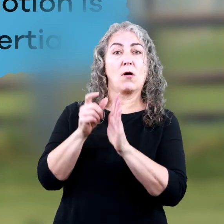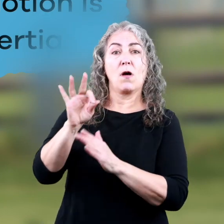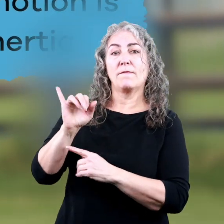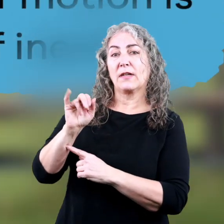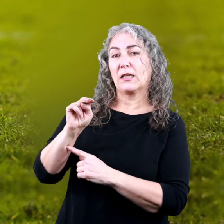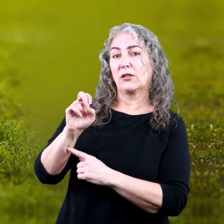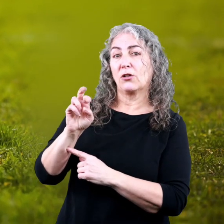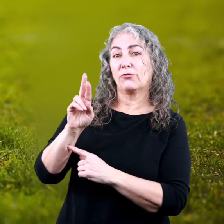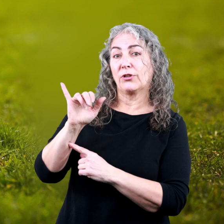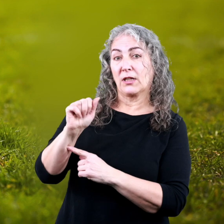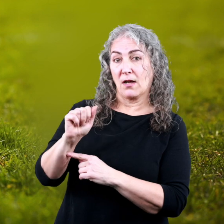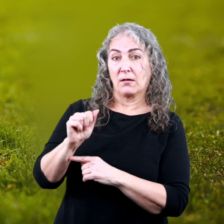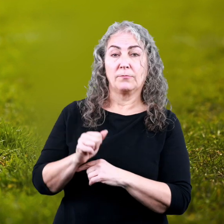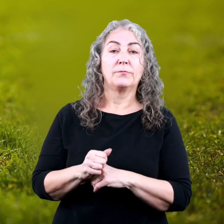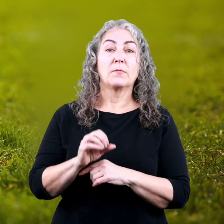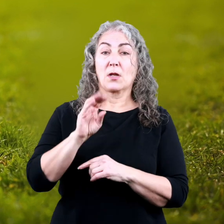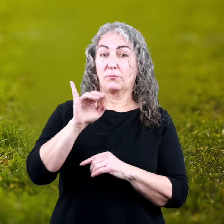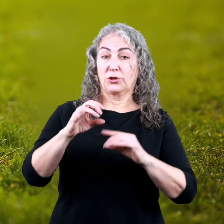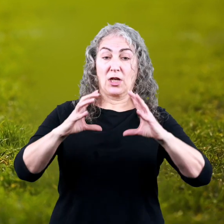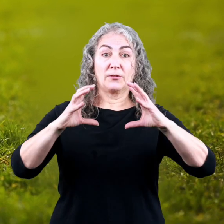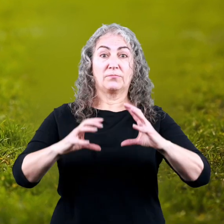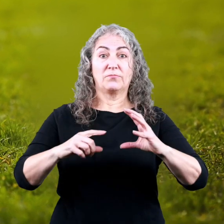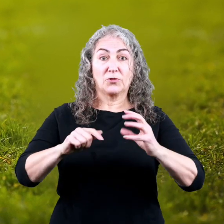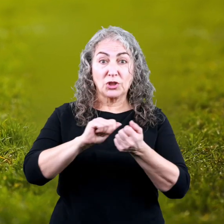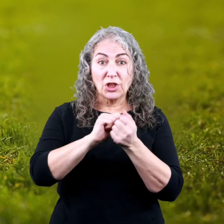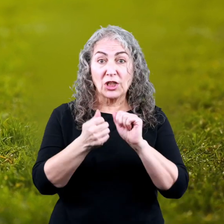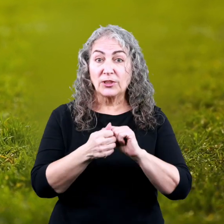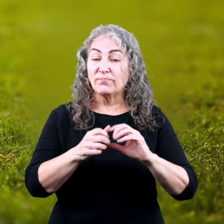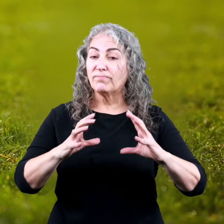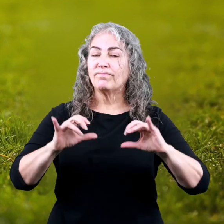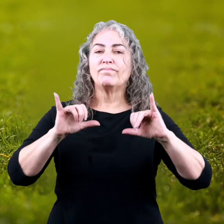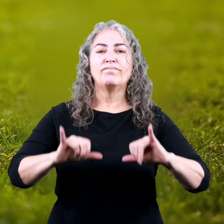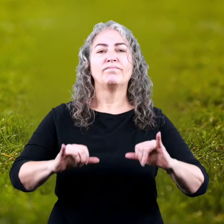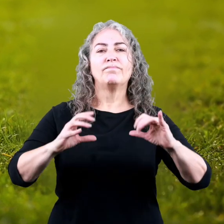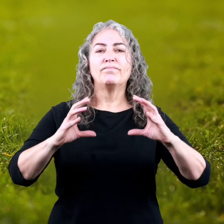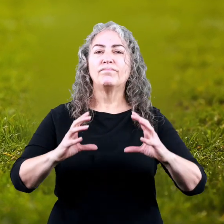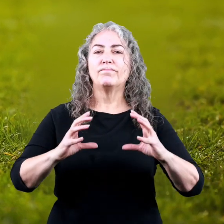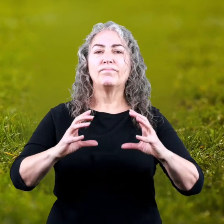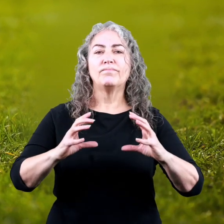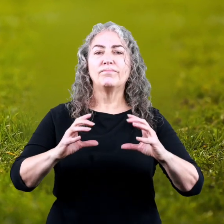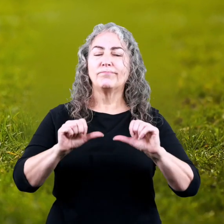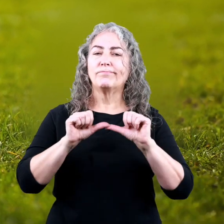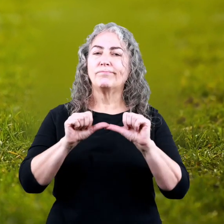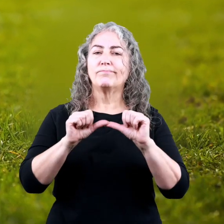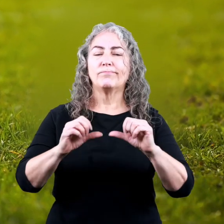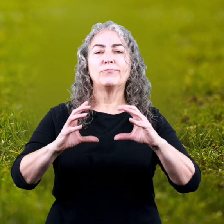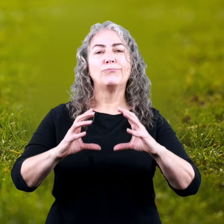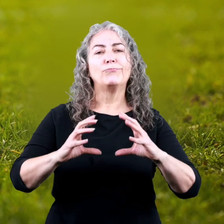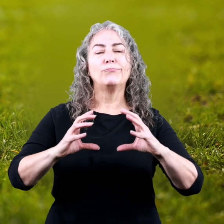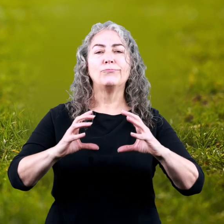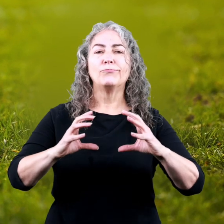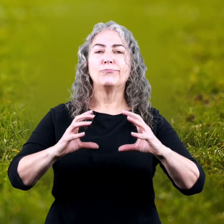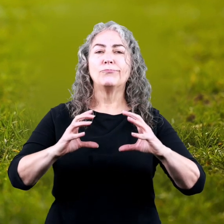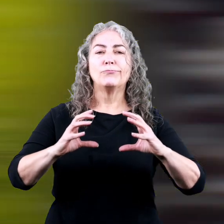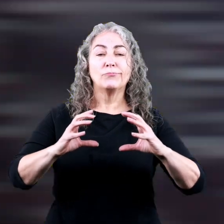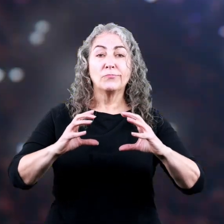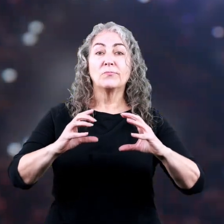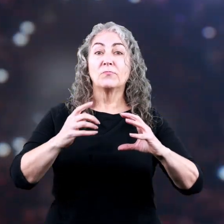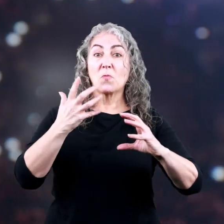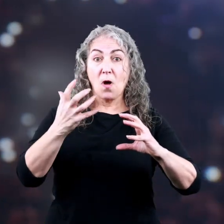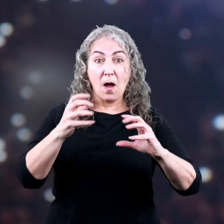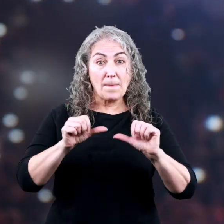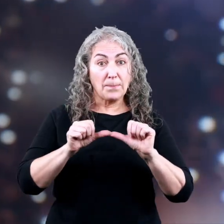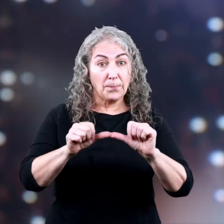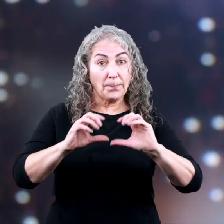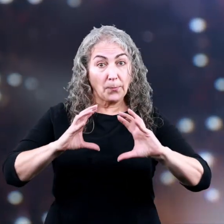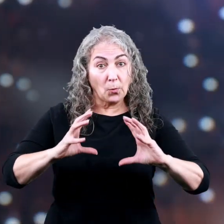inertia. Inertia means an object isn't going to change what it's been doing. It's going to keep sitting there or